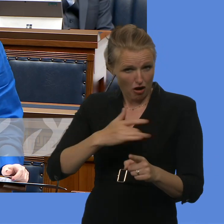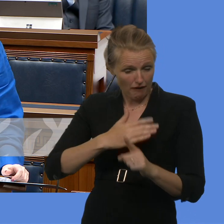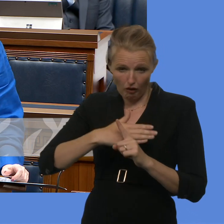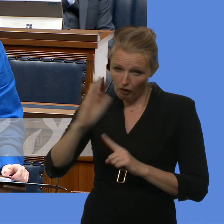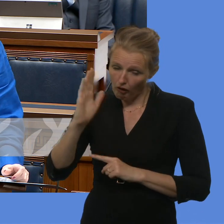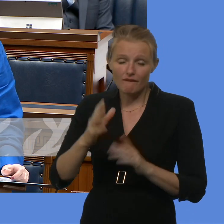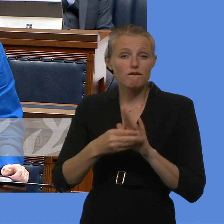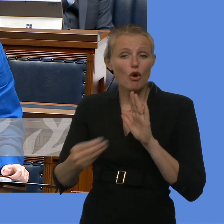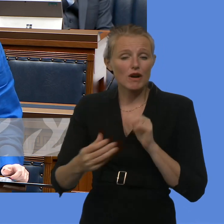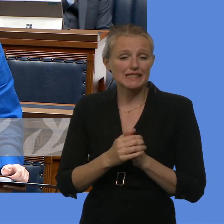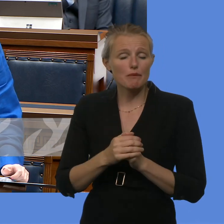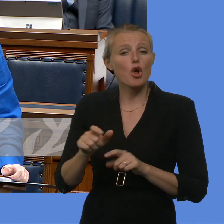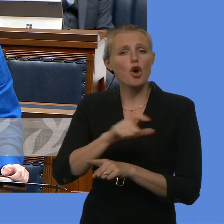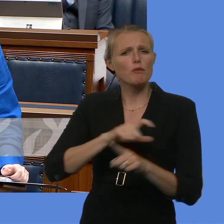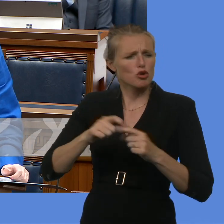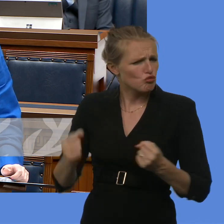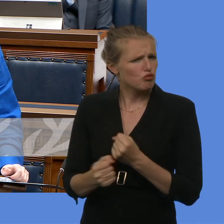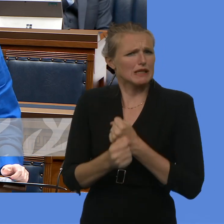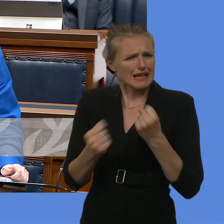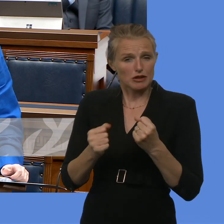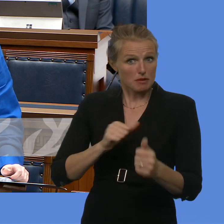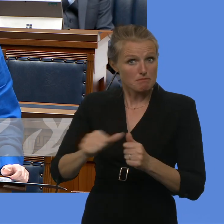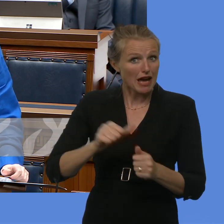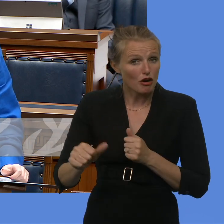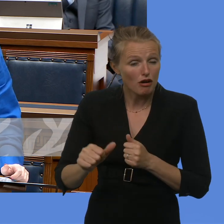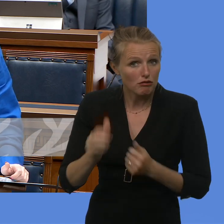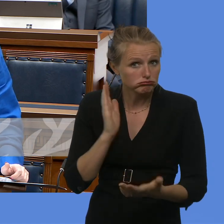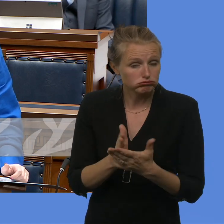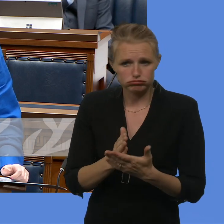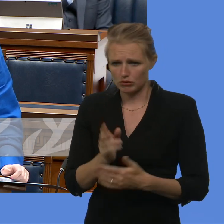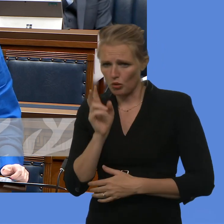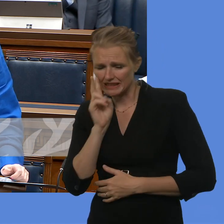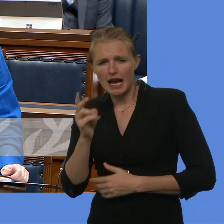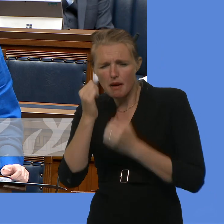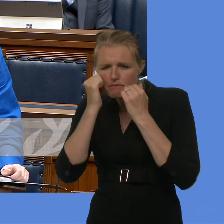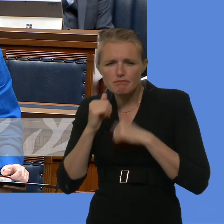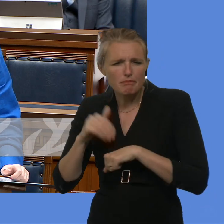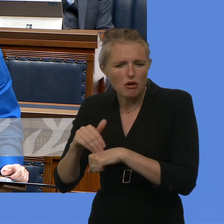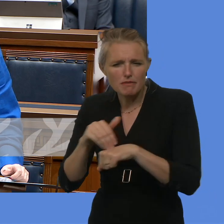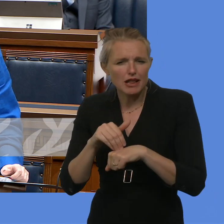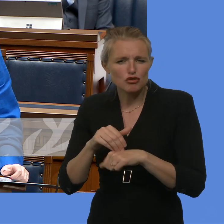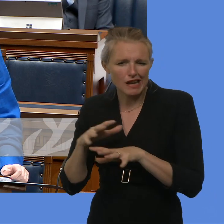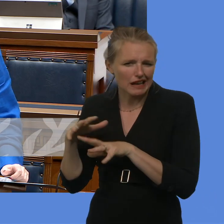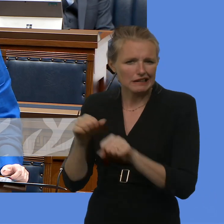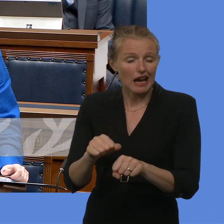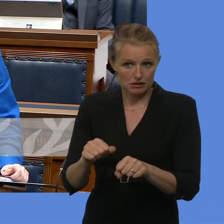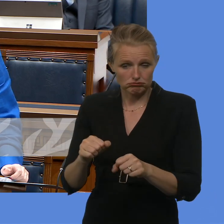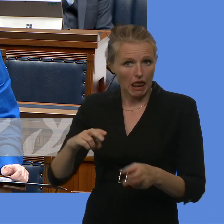increases in community resilience. We are seeing a very significant reduction in relation to paramilogy-related style attacks.